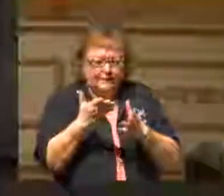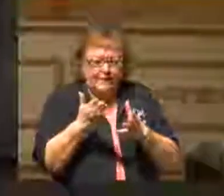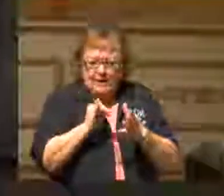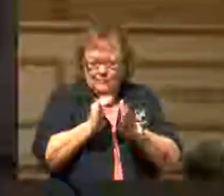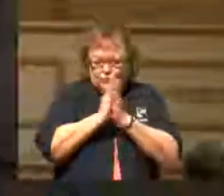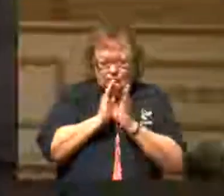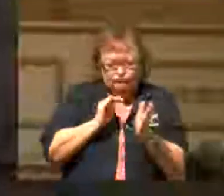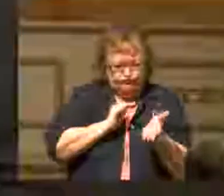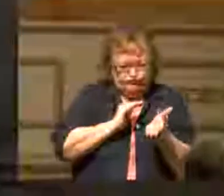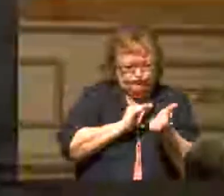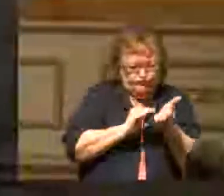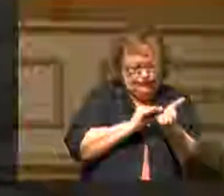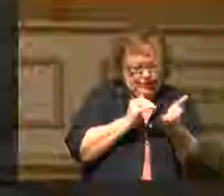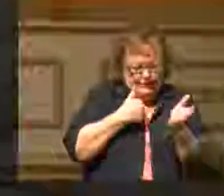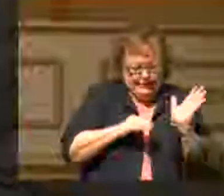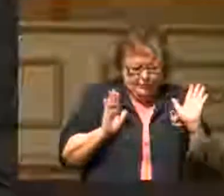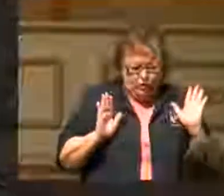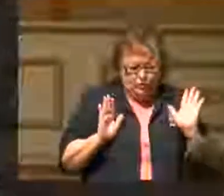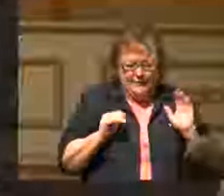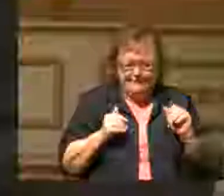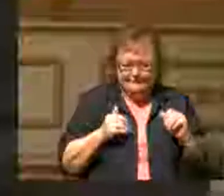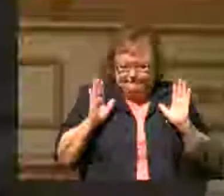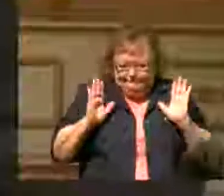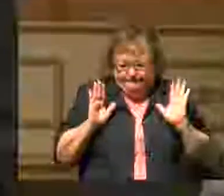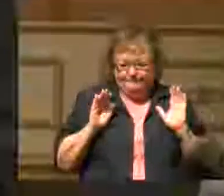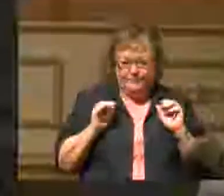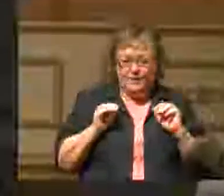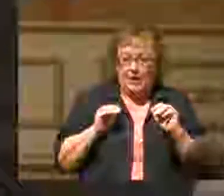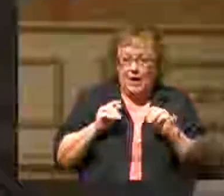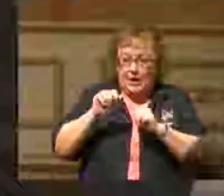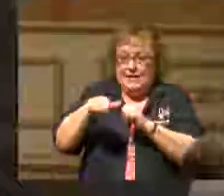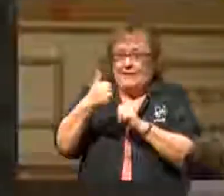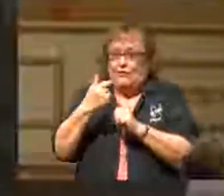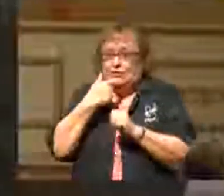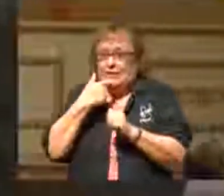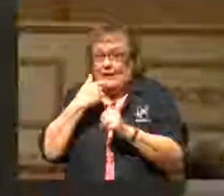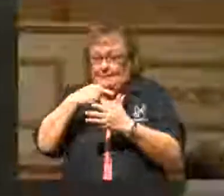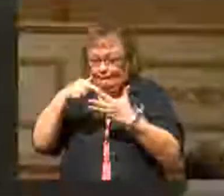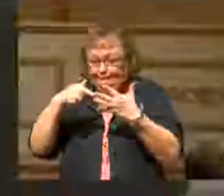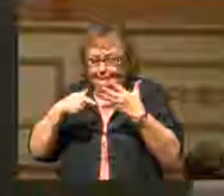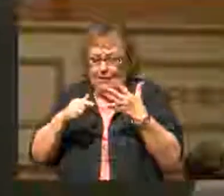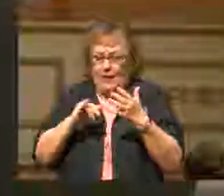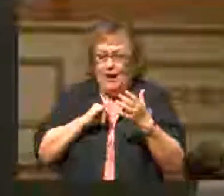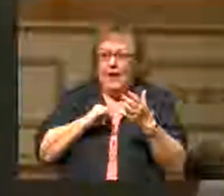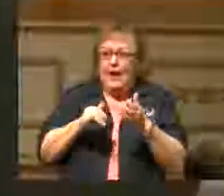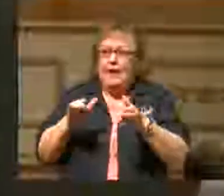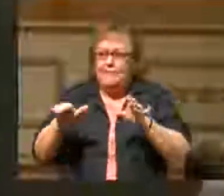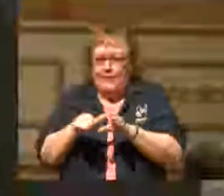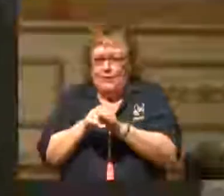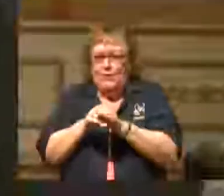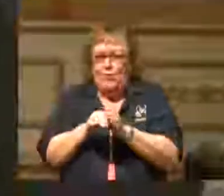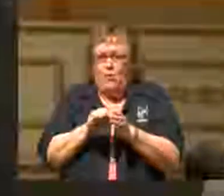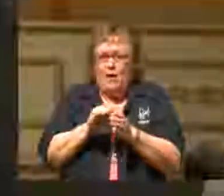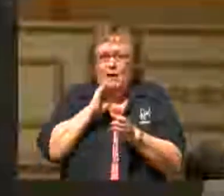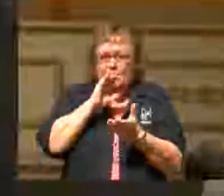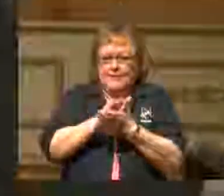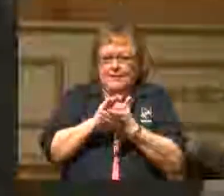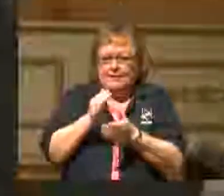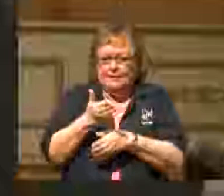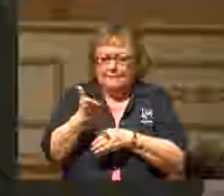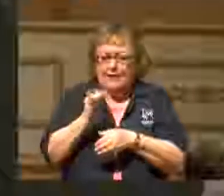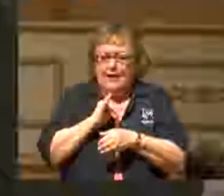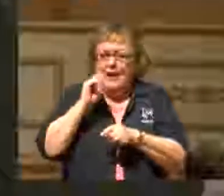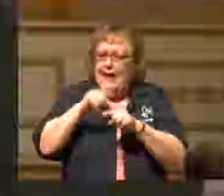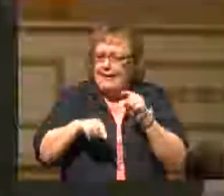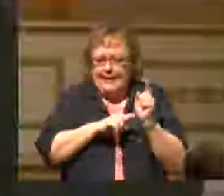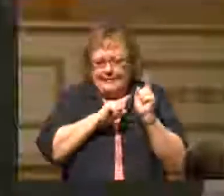thee, have me excused. And another said, I have married a wife, and therefore I